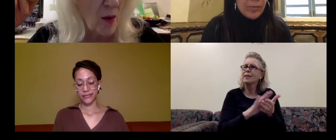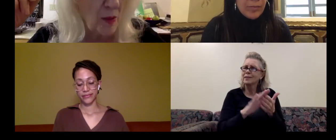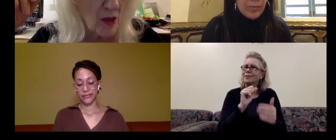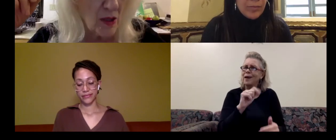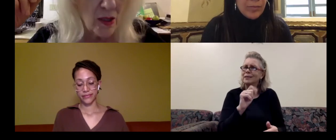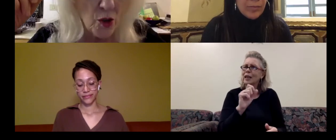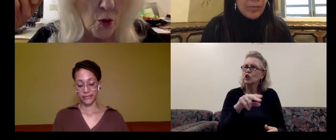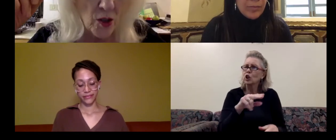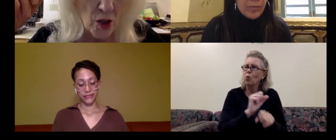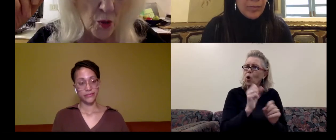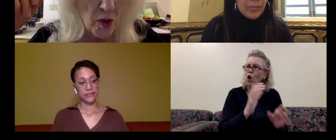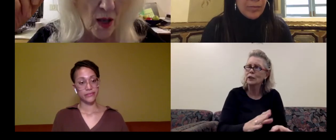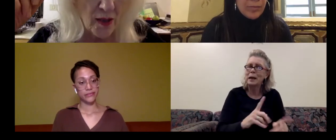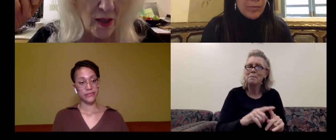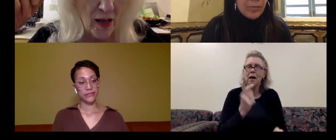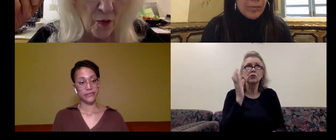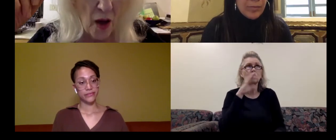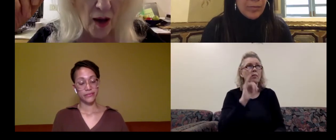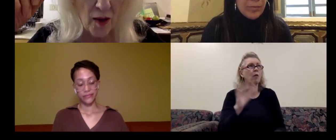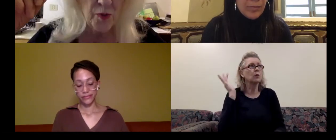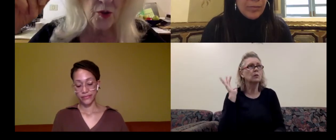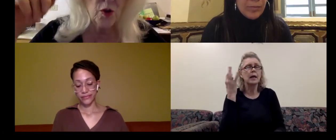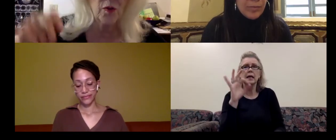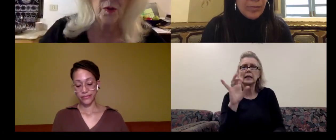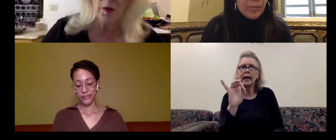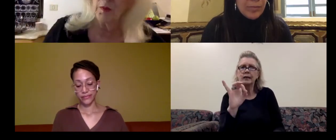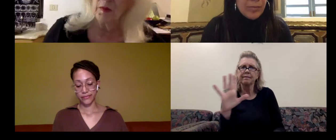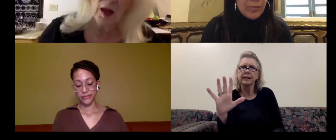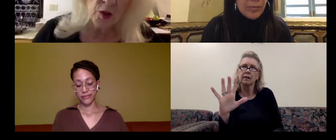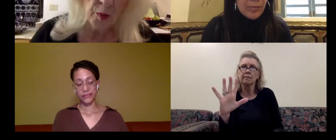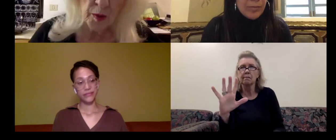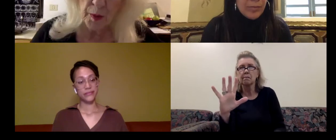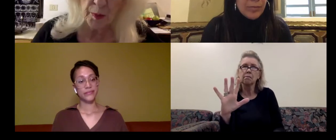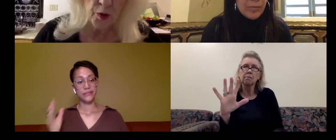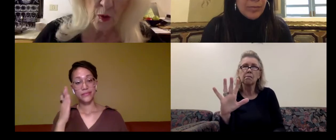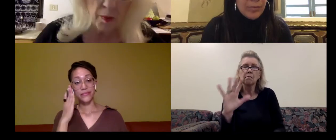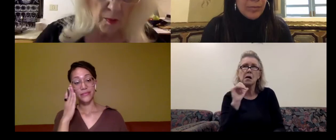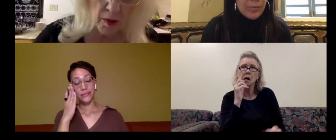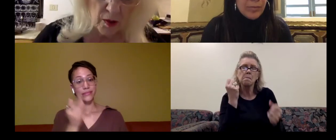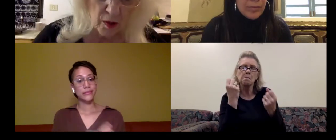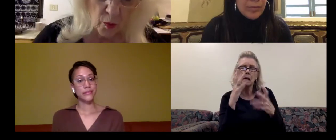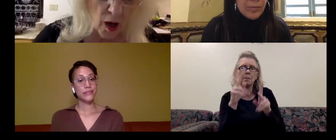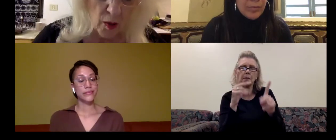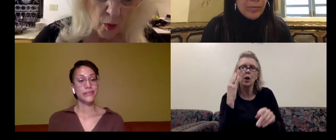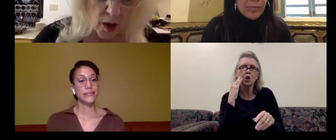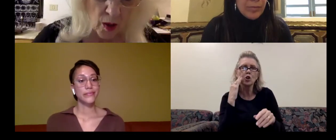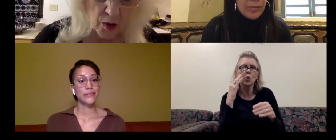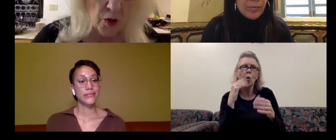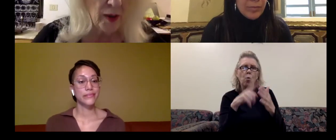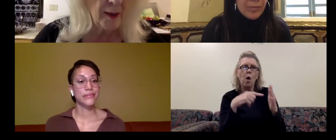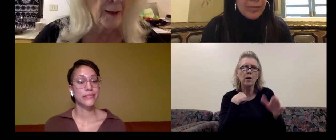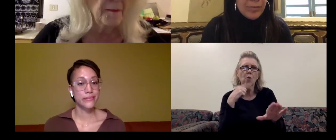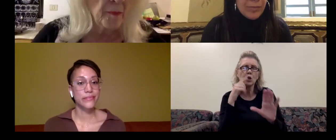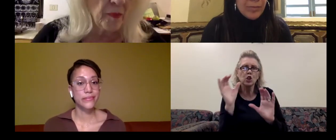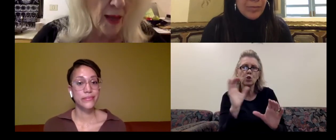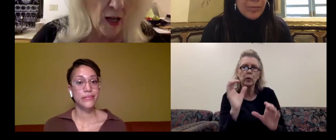but it's a little strange. This was 1985, sort of not so many people knew about my, what I, what I was doing.